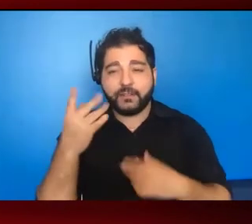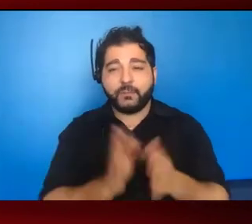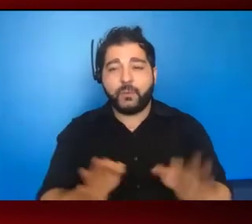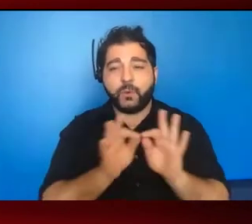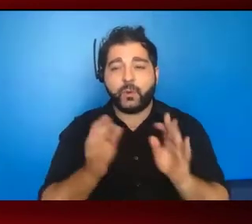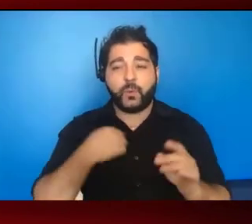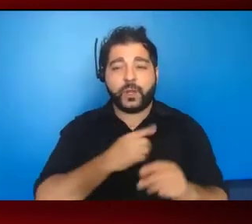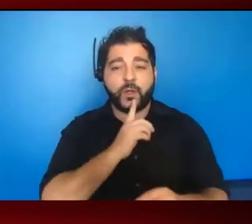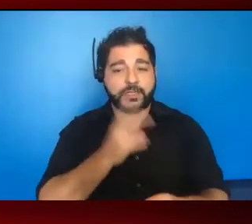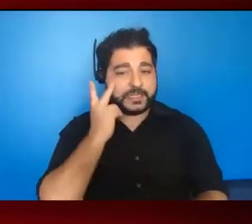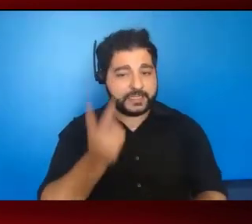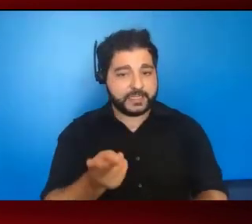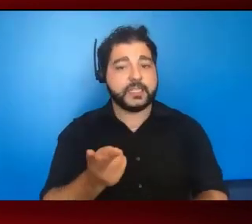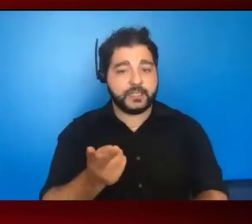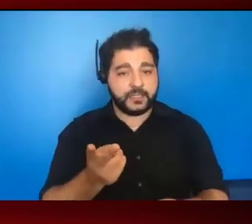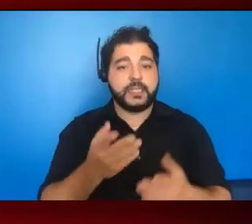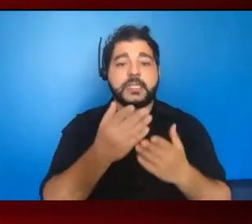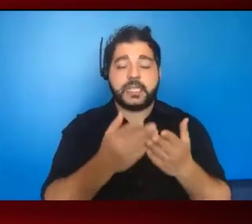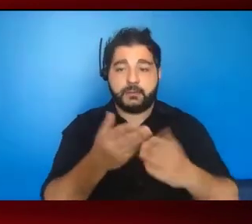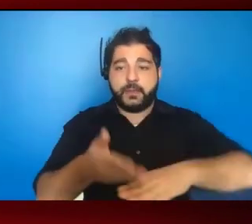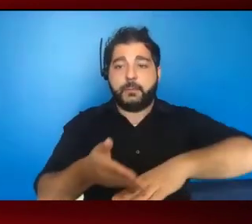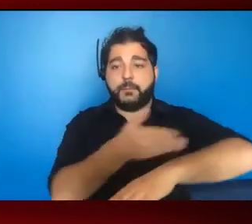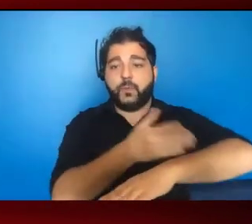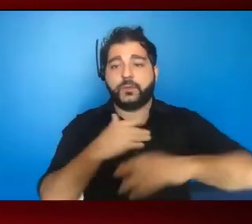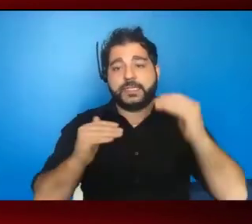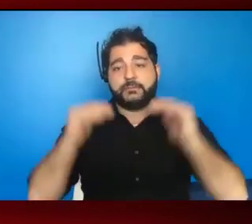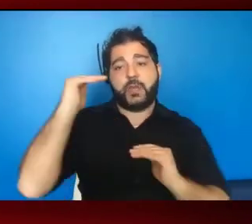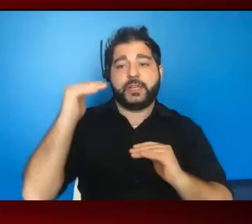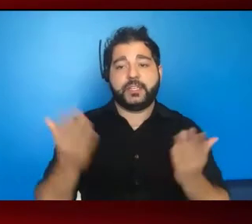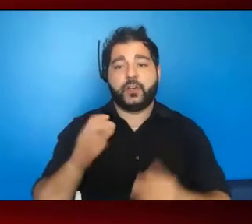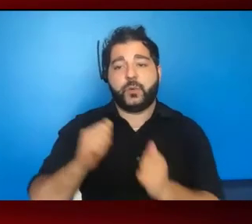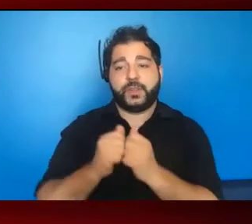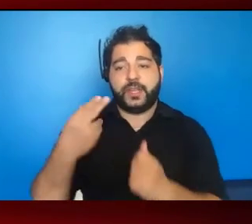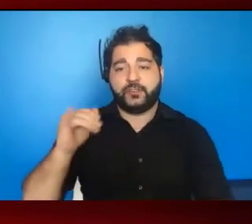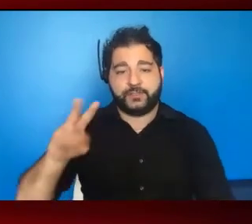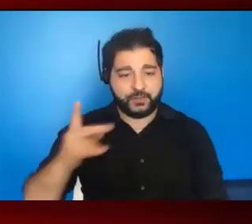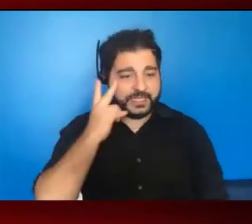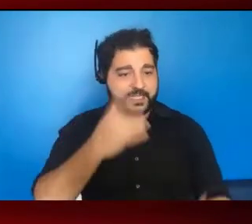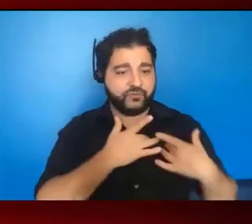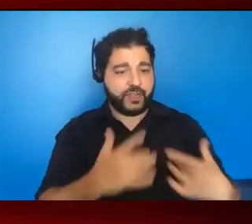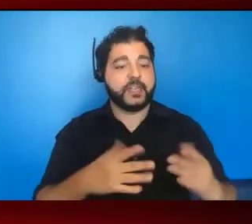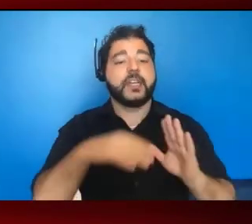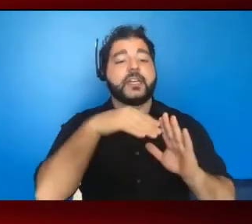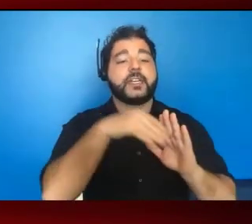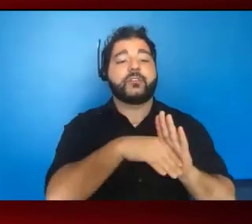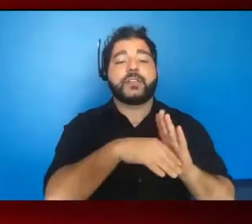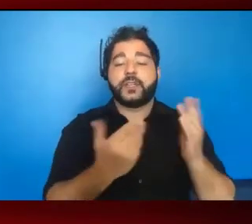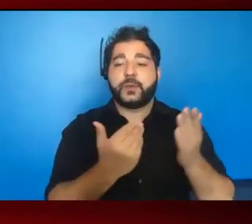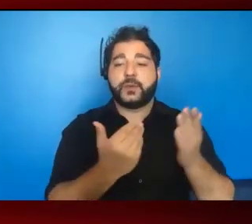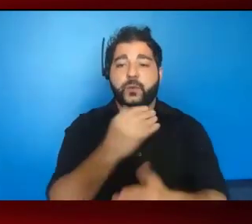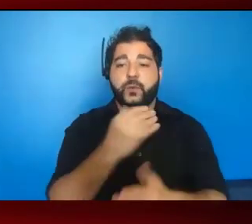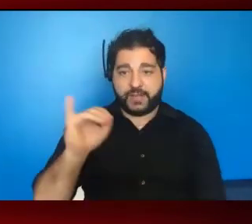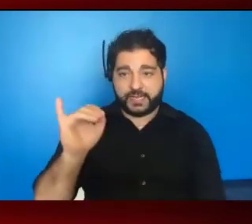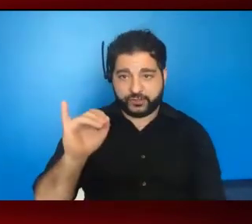are seeing, you know, some important disparities in HIV, though we do see trends of decreasing new infections